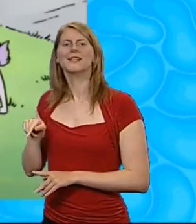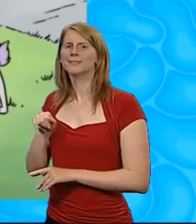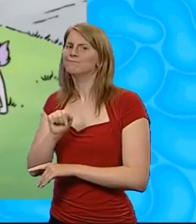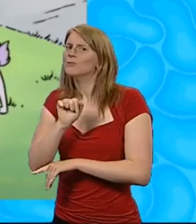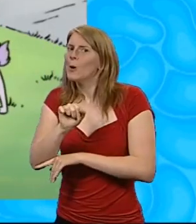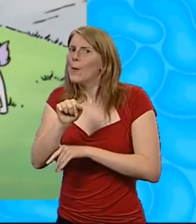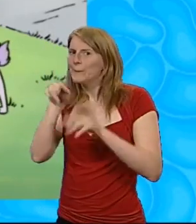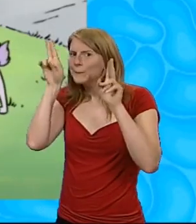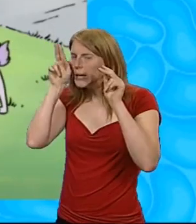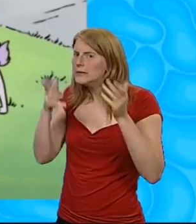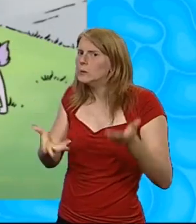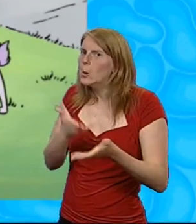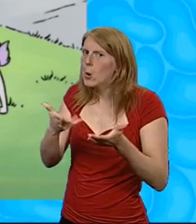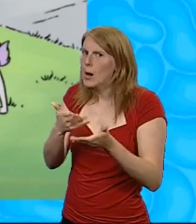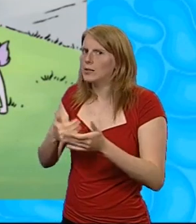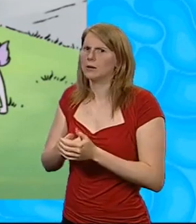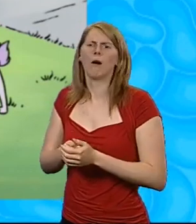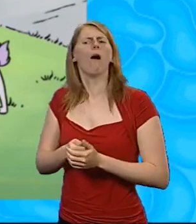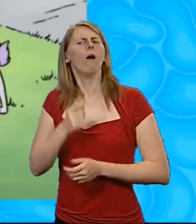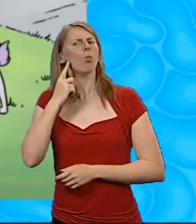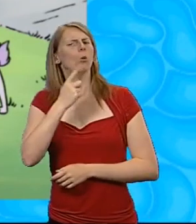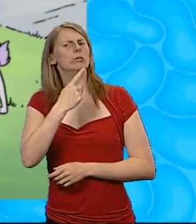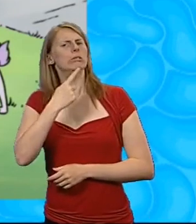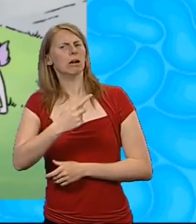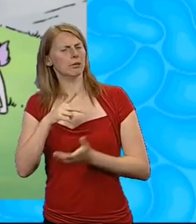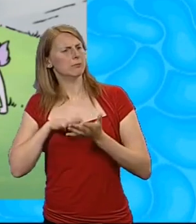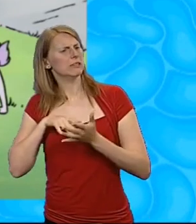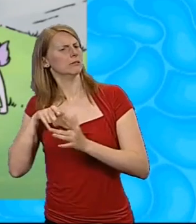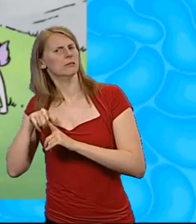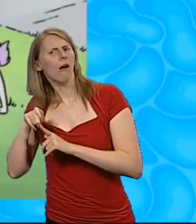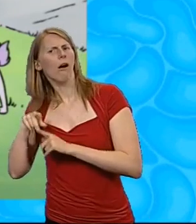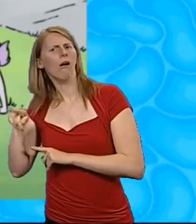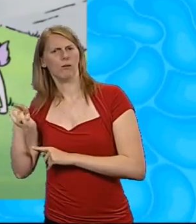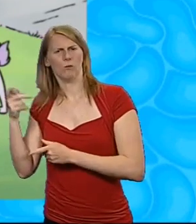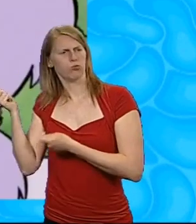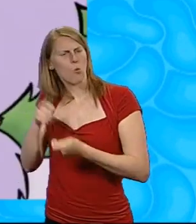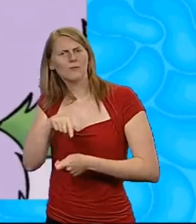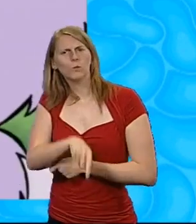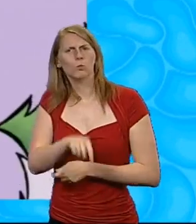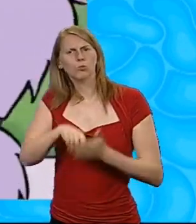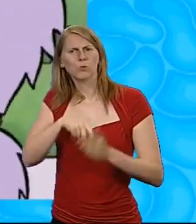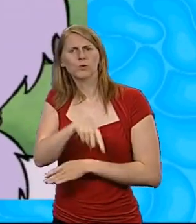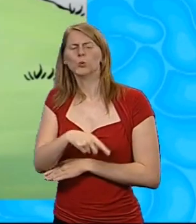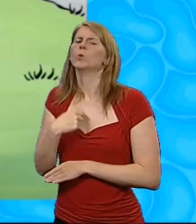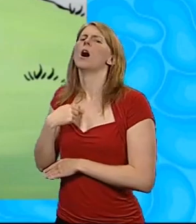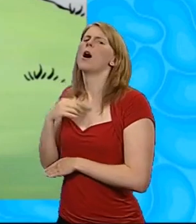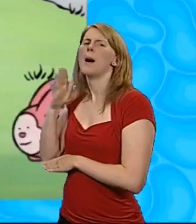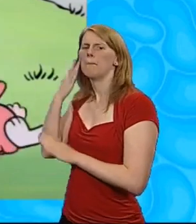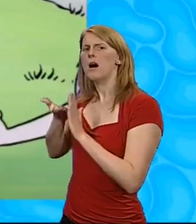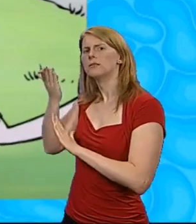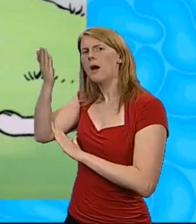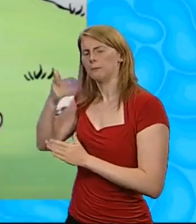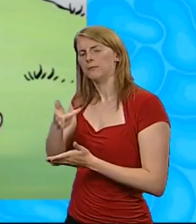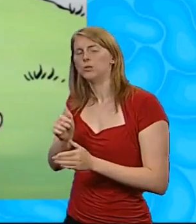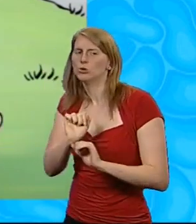This is your bunny squeak toy, T-Bone! But you said Mrs Diller just bought it for you! I made that up! The toy